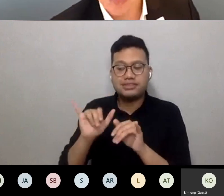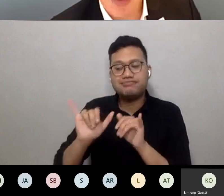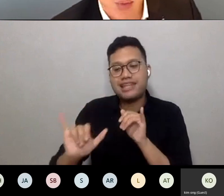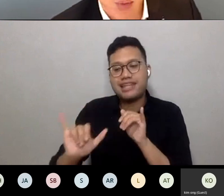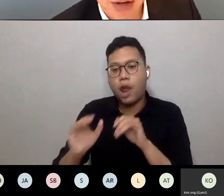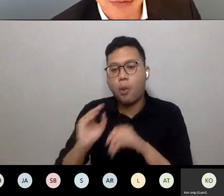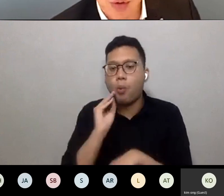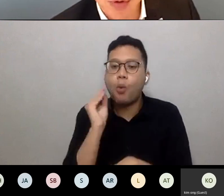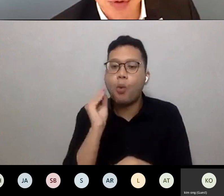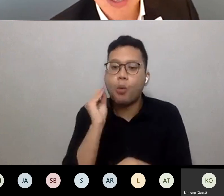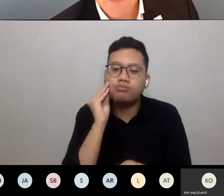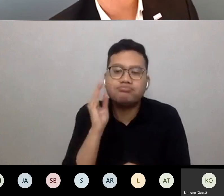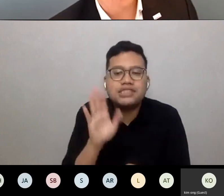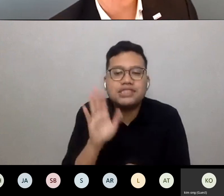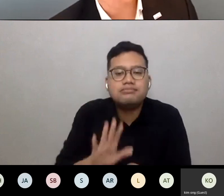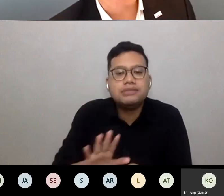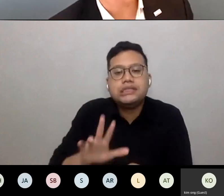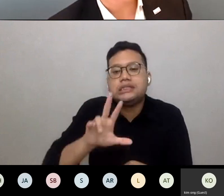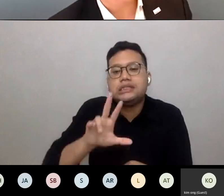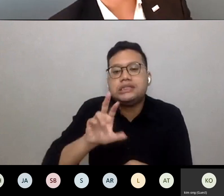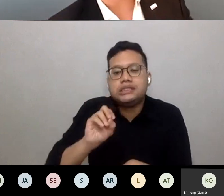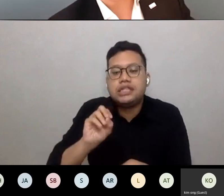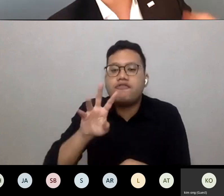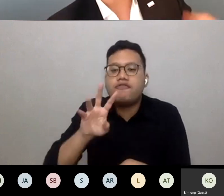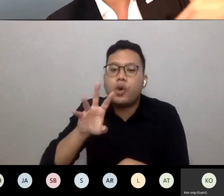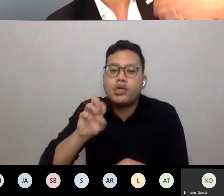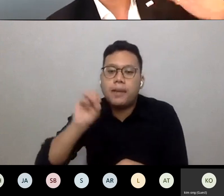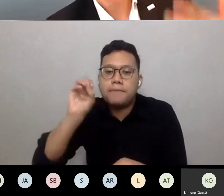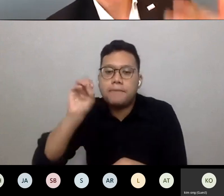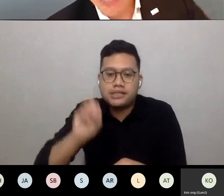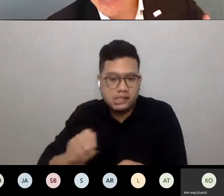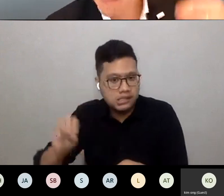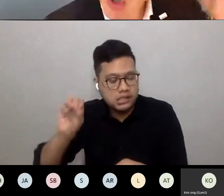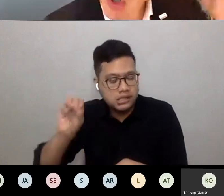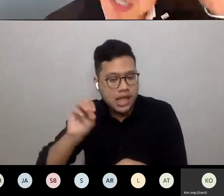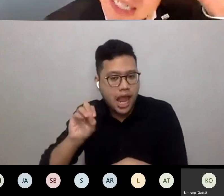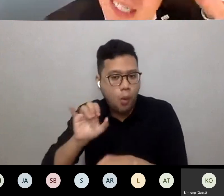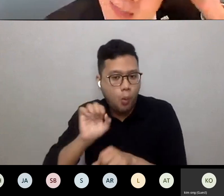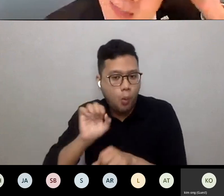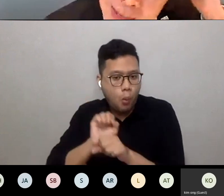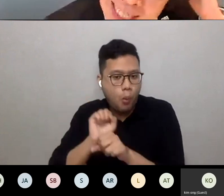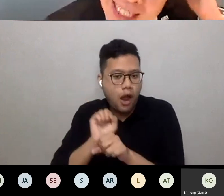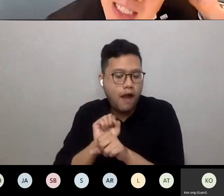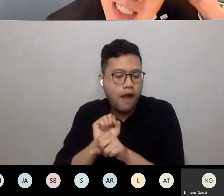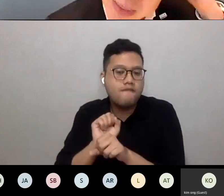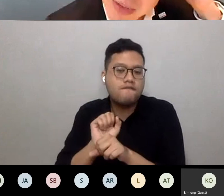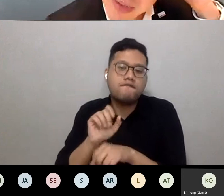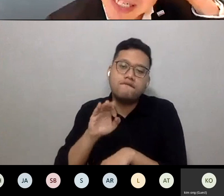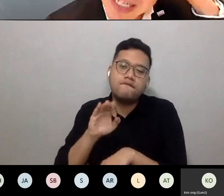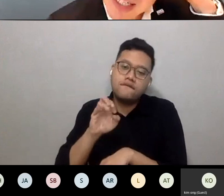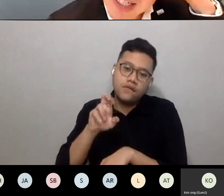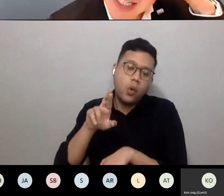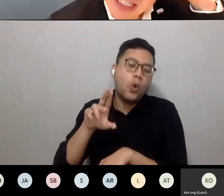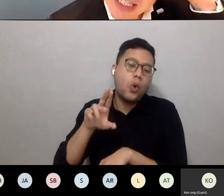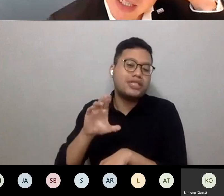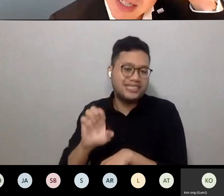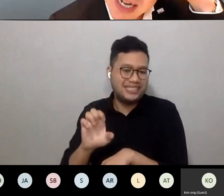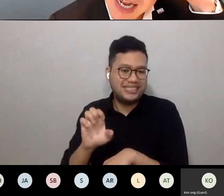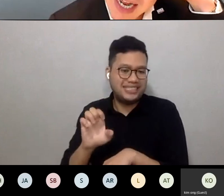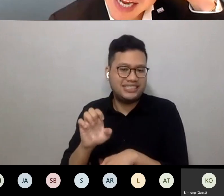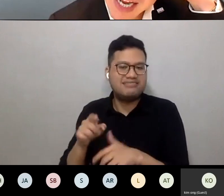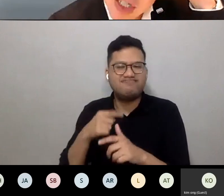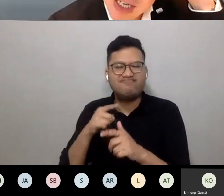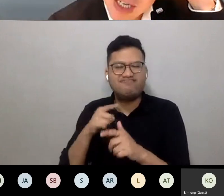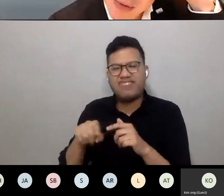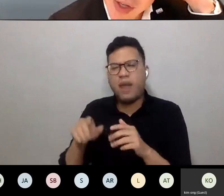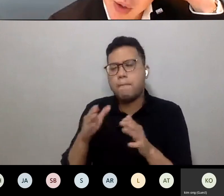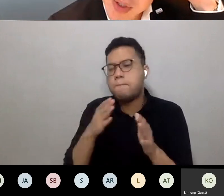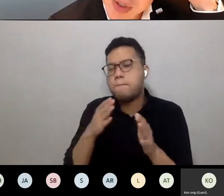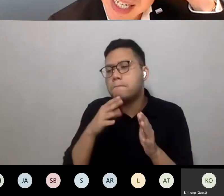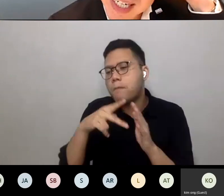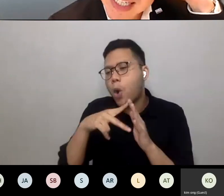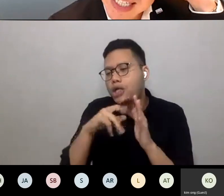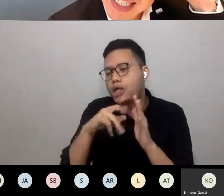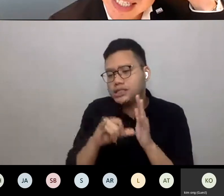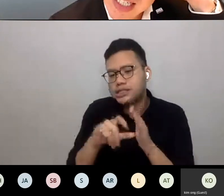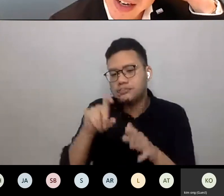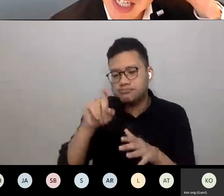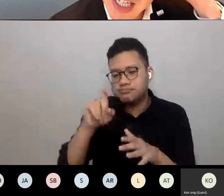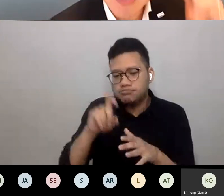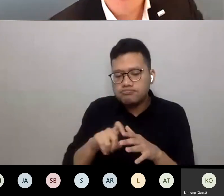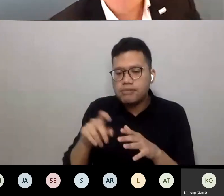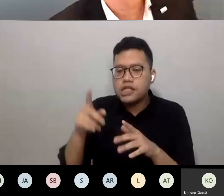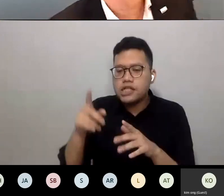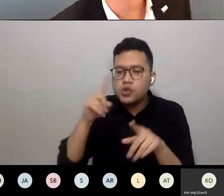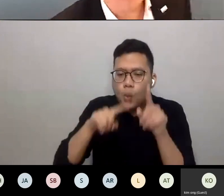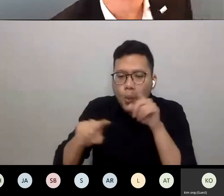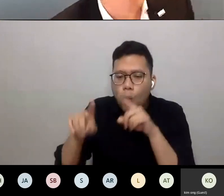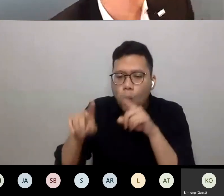or 40% of the workforce then that means that planning policies may need to be reconsidered as to some of those inner